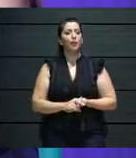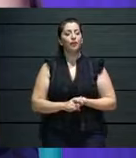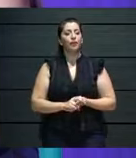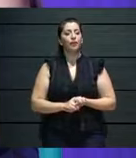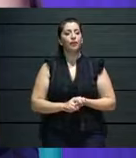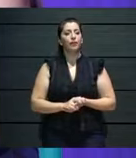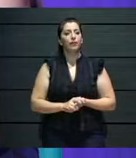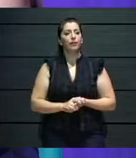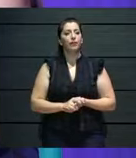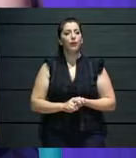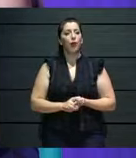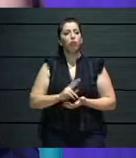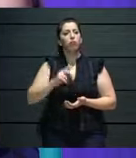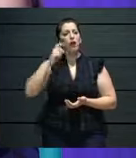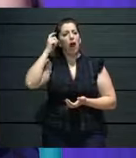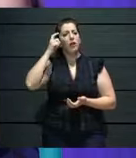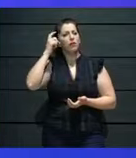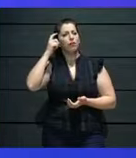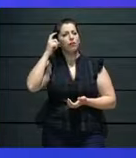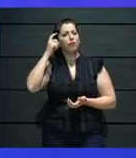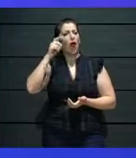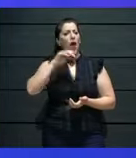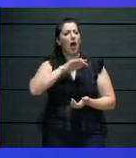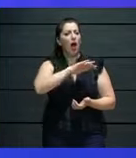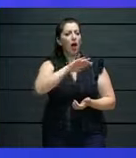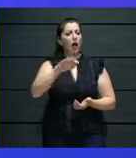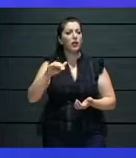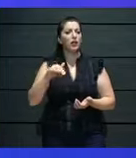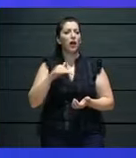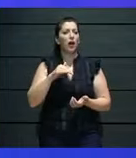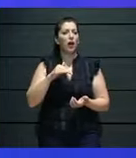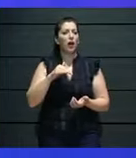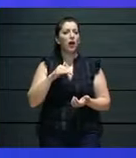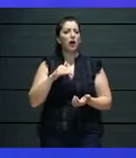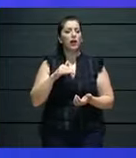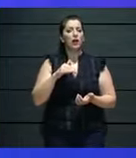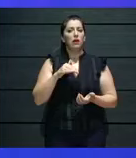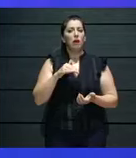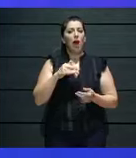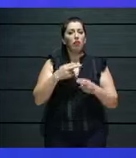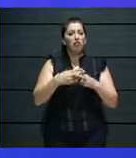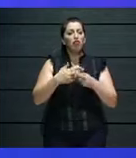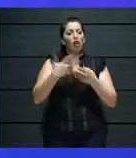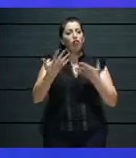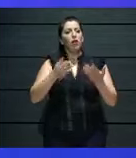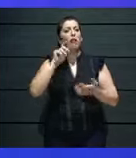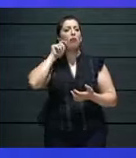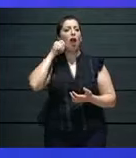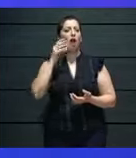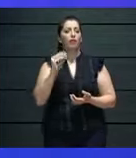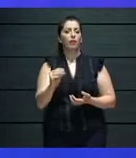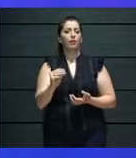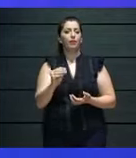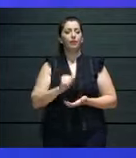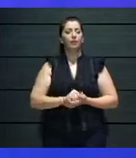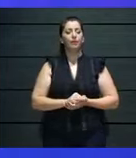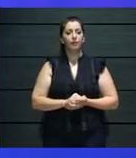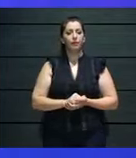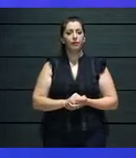in this case. After me, Marianne, who is the director responsible for